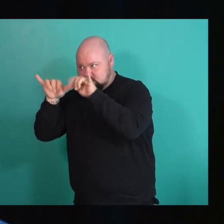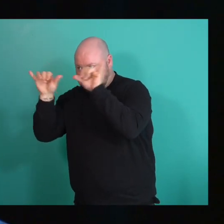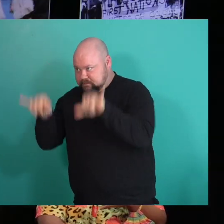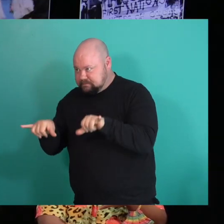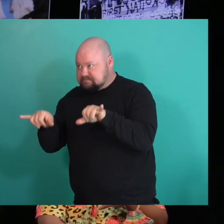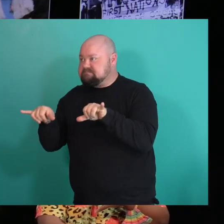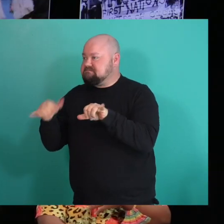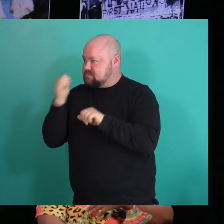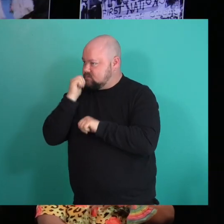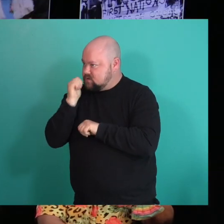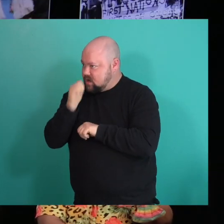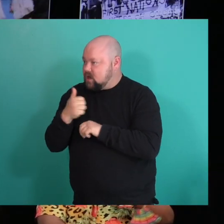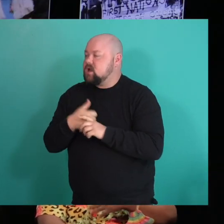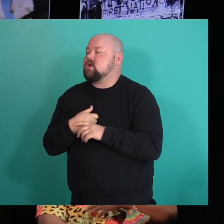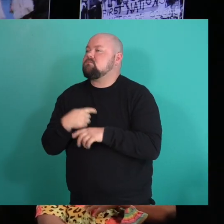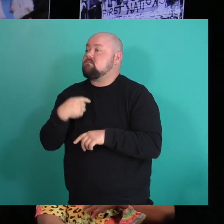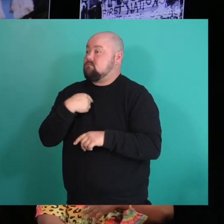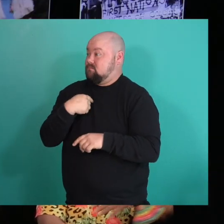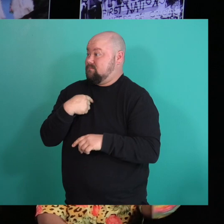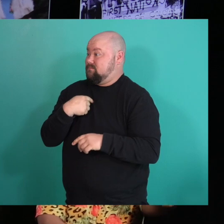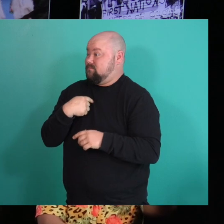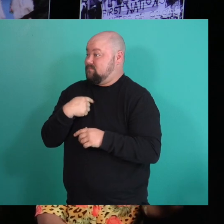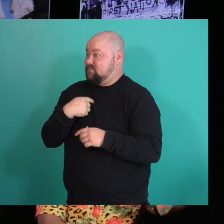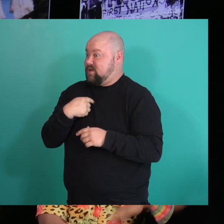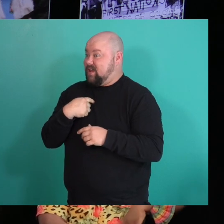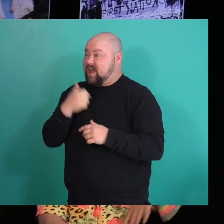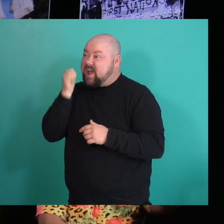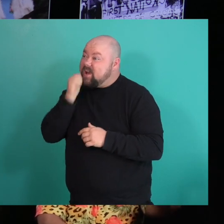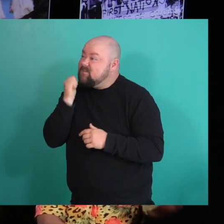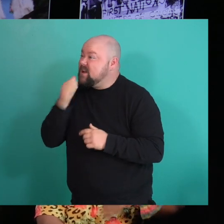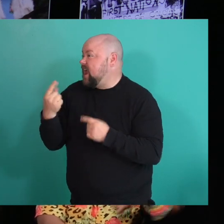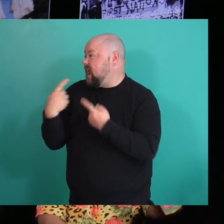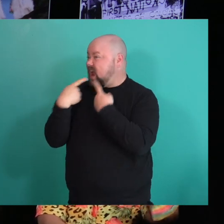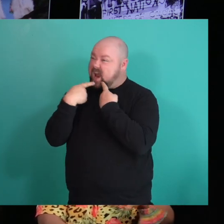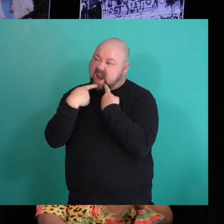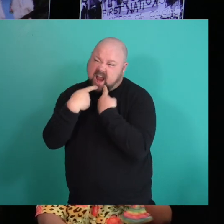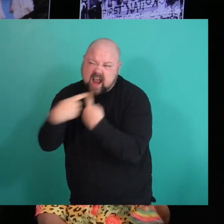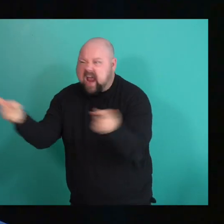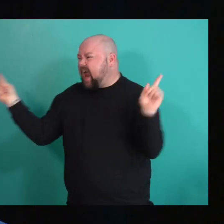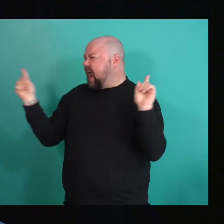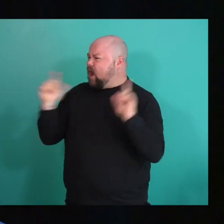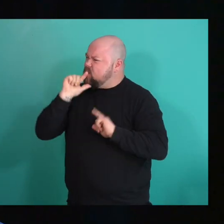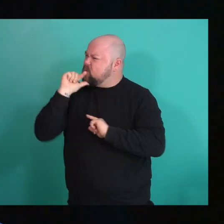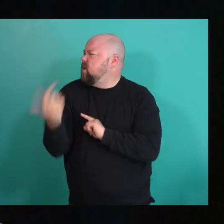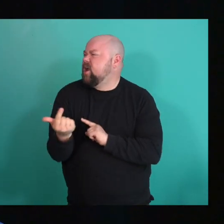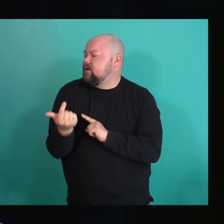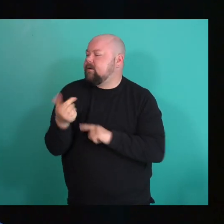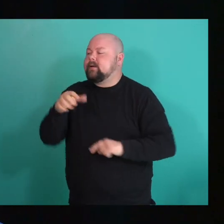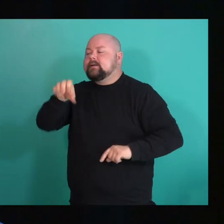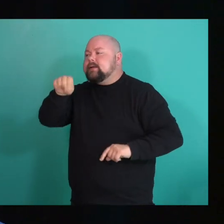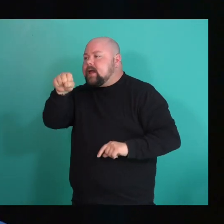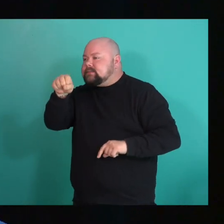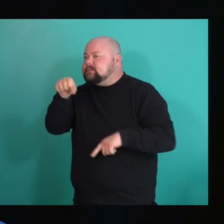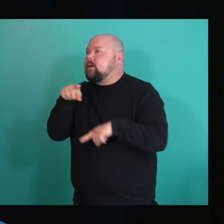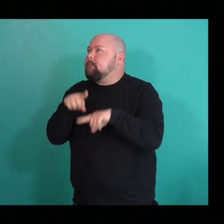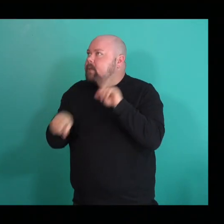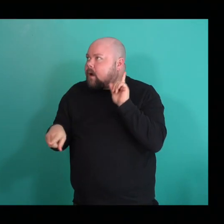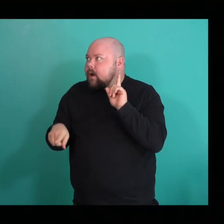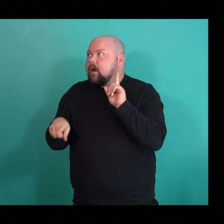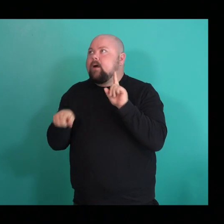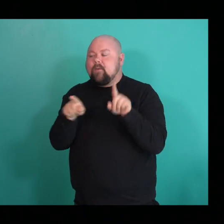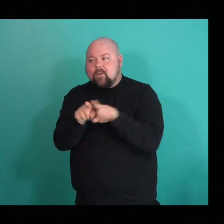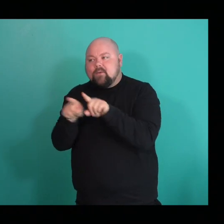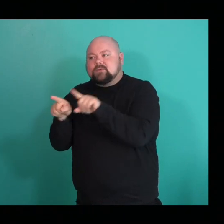do I want to like, just scream to the mountain tops that I'm queer and whatever? Yes. But like, I understand that